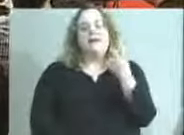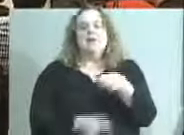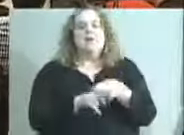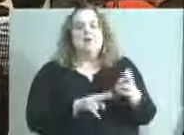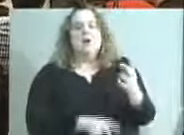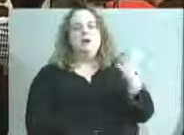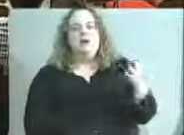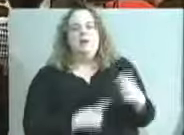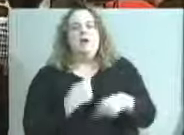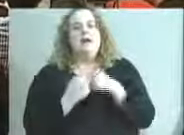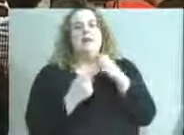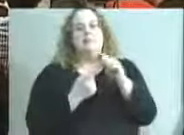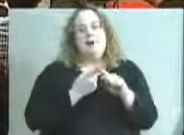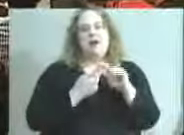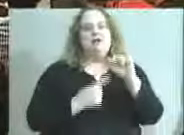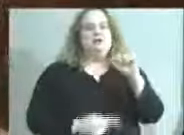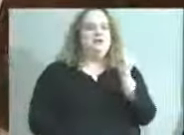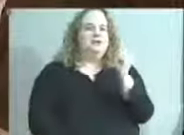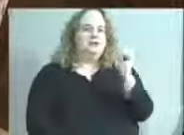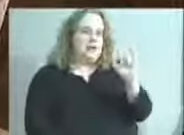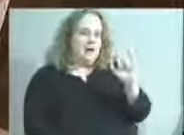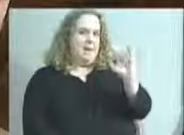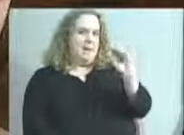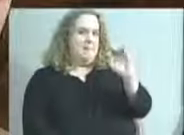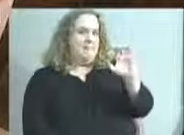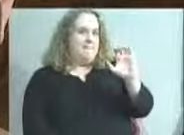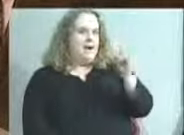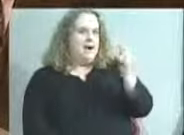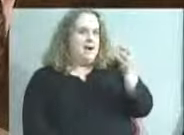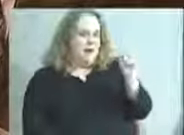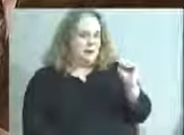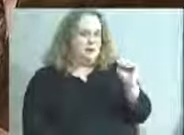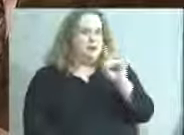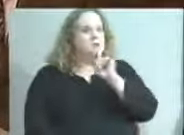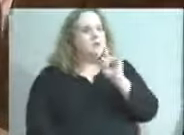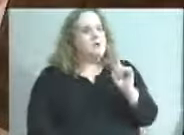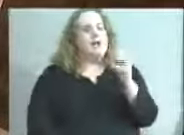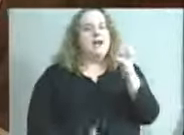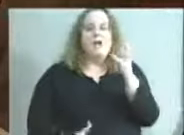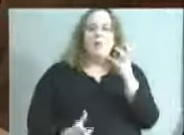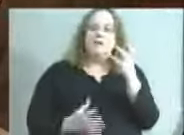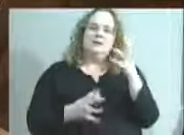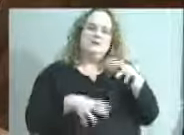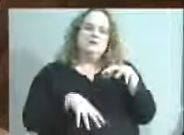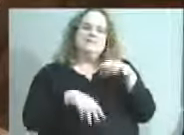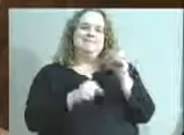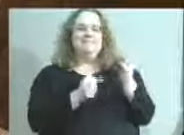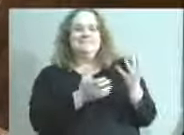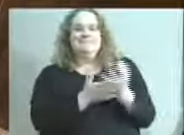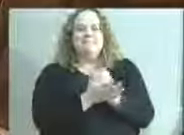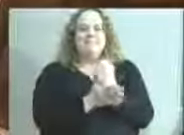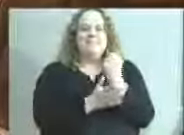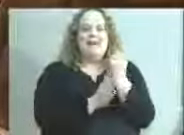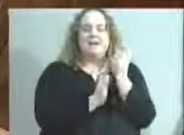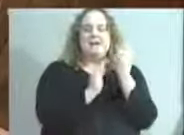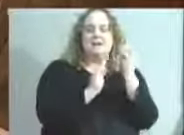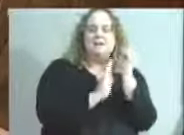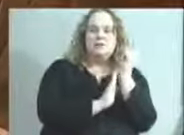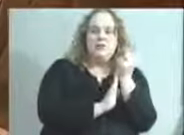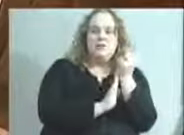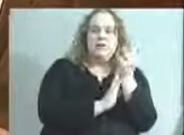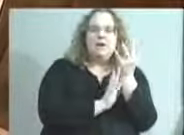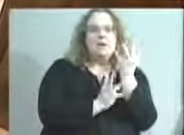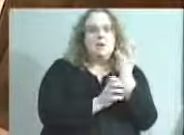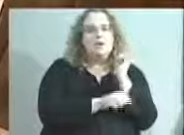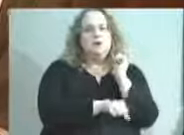would want this to be a teaching moment. So, I think, you know, Jay McGowan was all about setting big goals and big vision. And when he